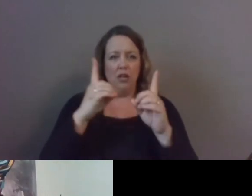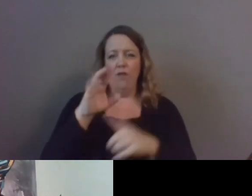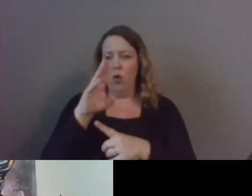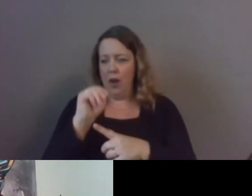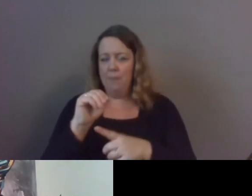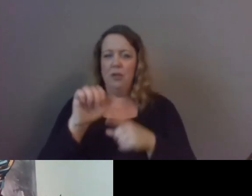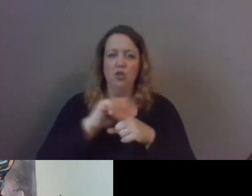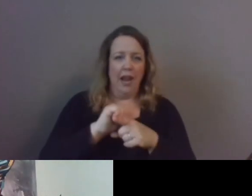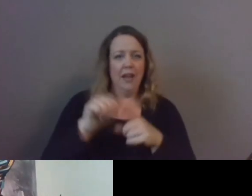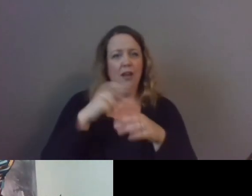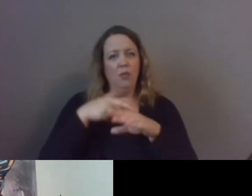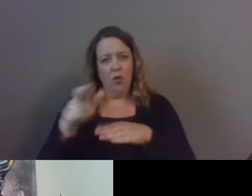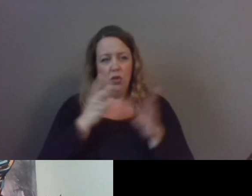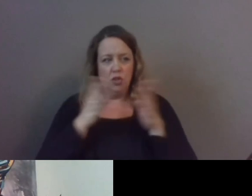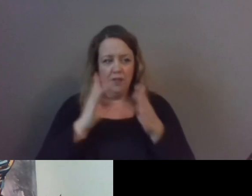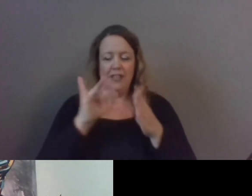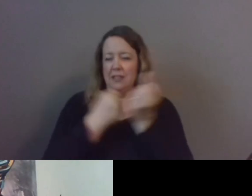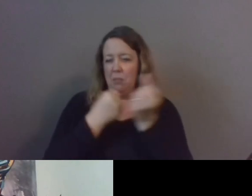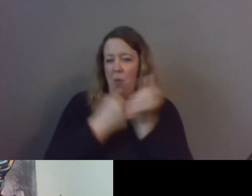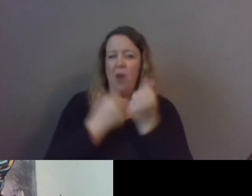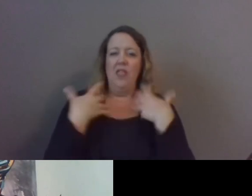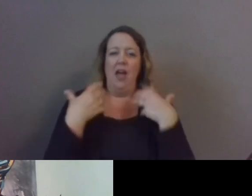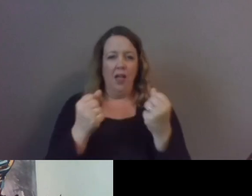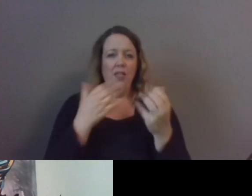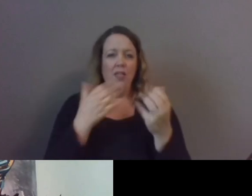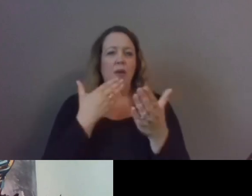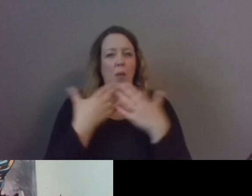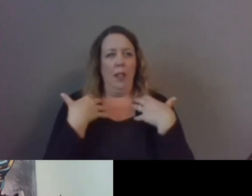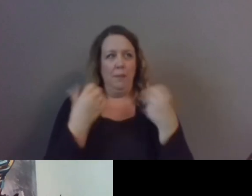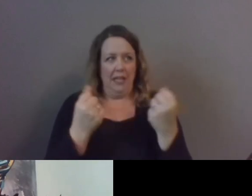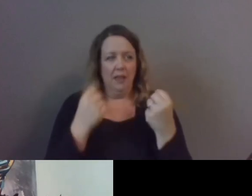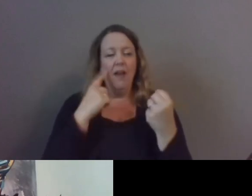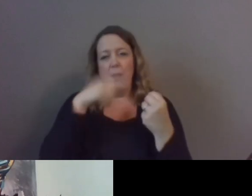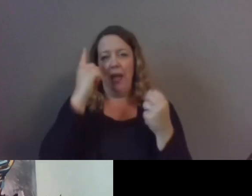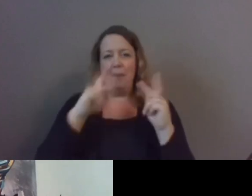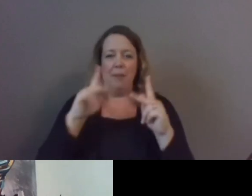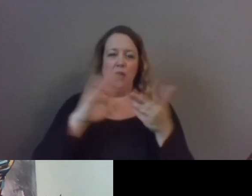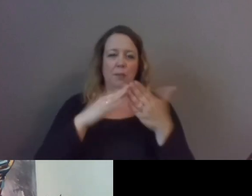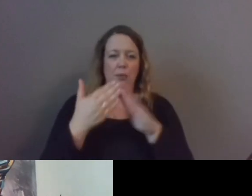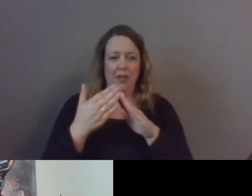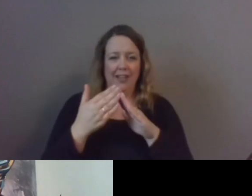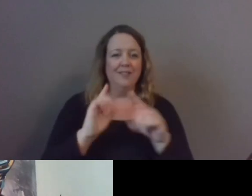referral services that support the health and well-being of black people in their communities janine the floor is yours